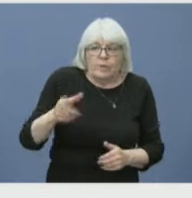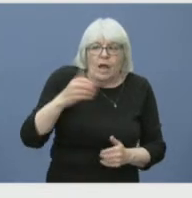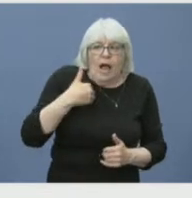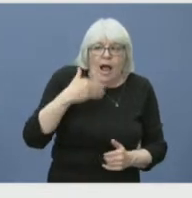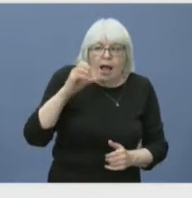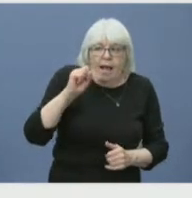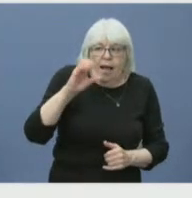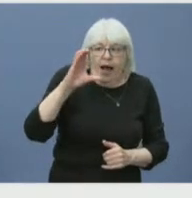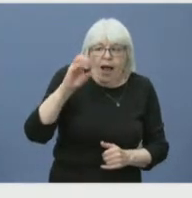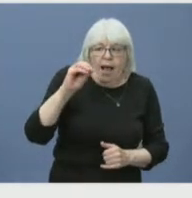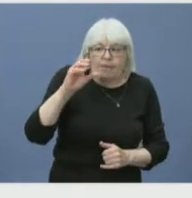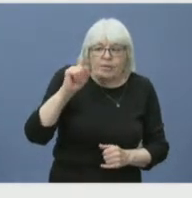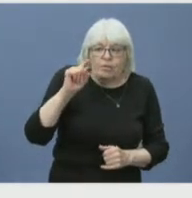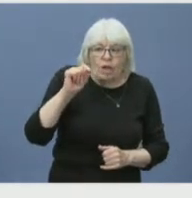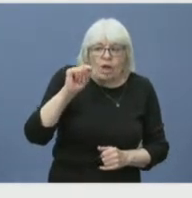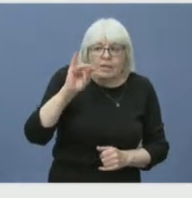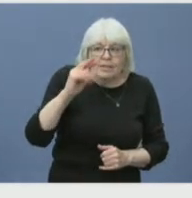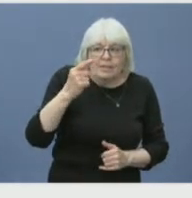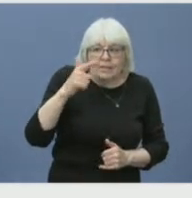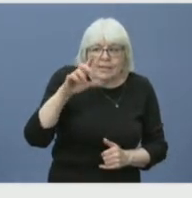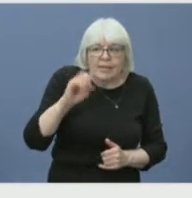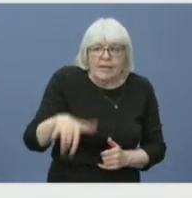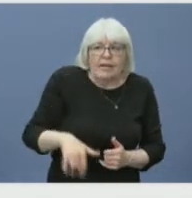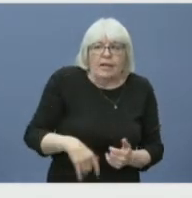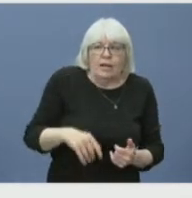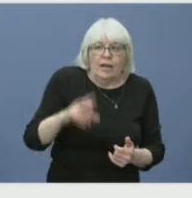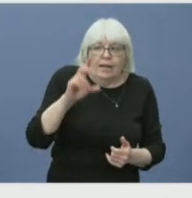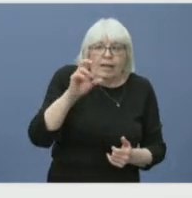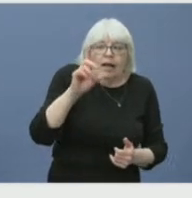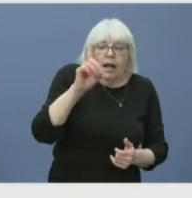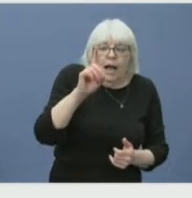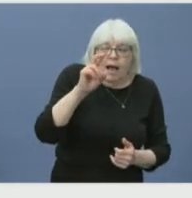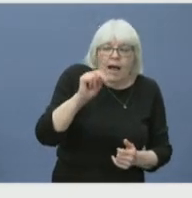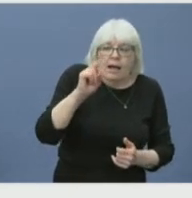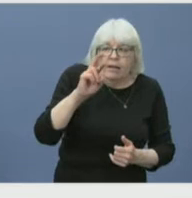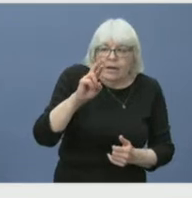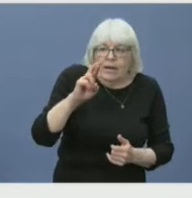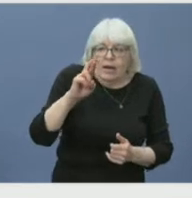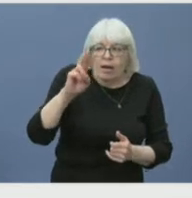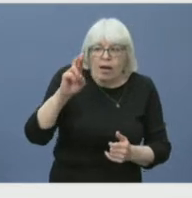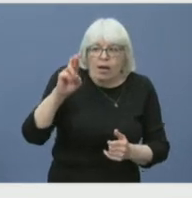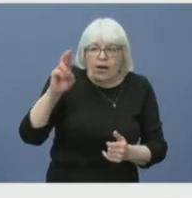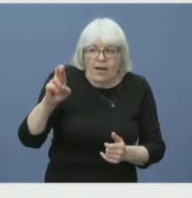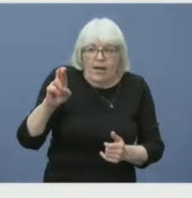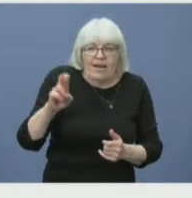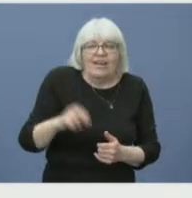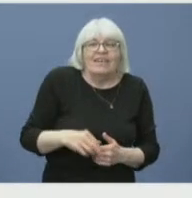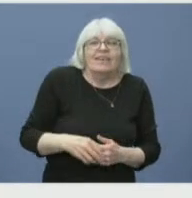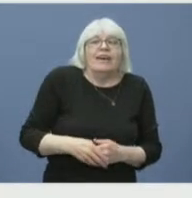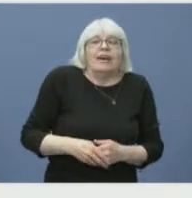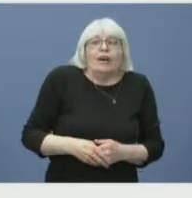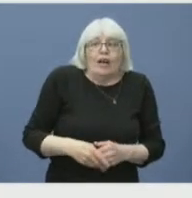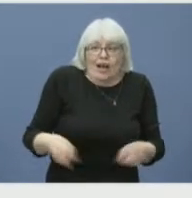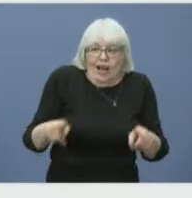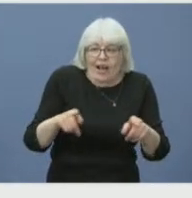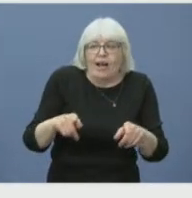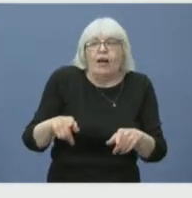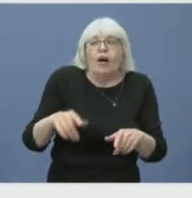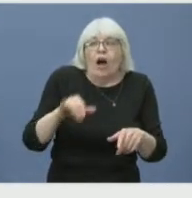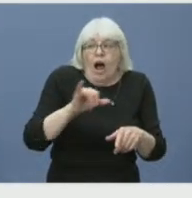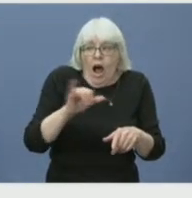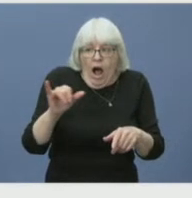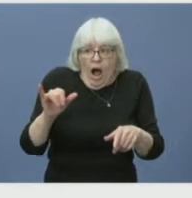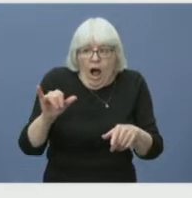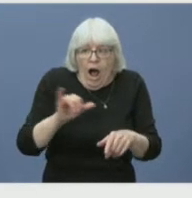Protection, Department of Natural Resources and Renewables, also joining us to help out with the Q&A portion, along with Bill Lawler,